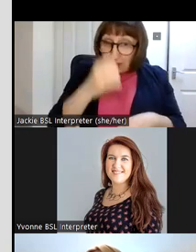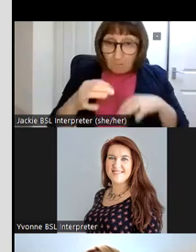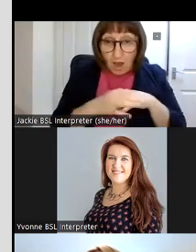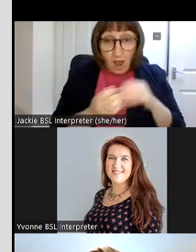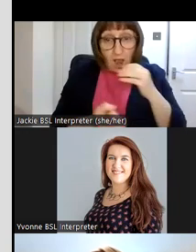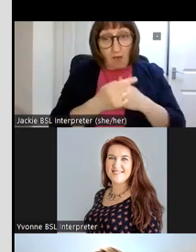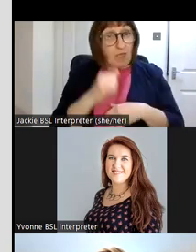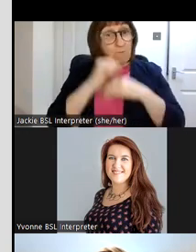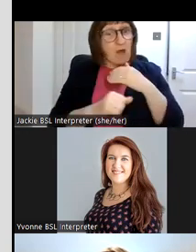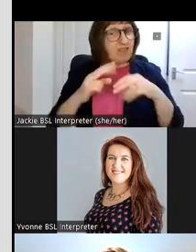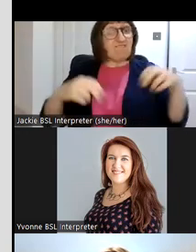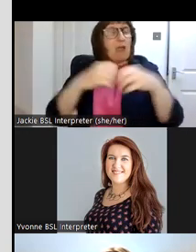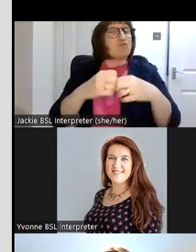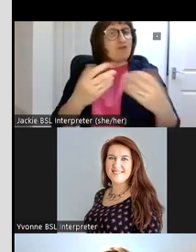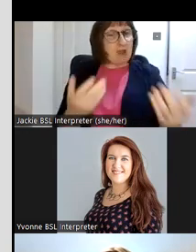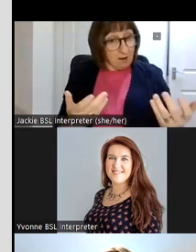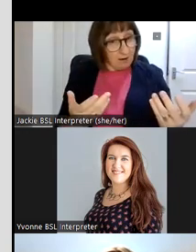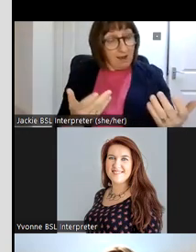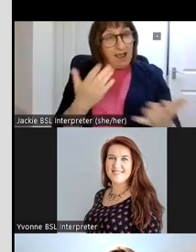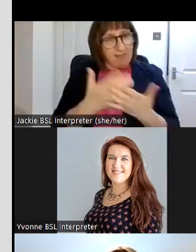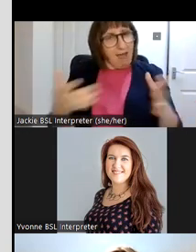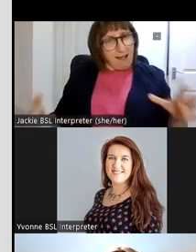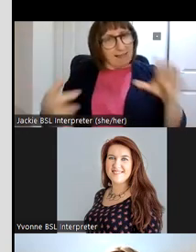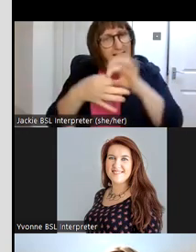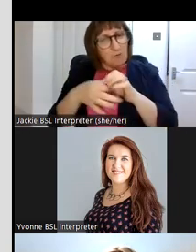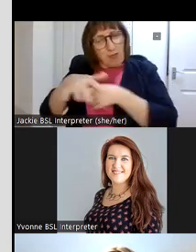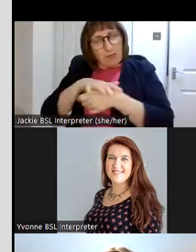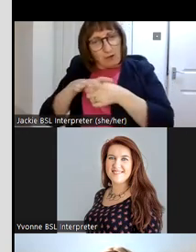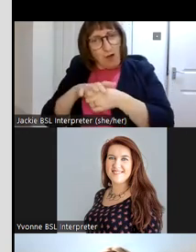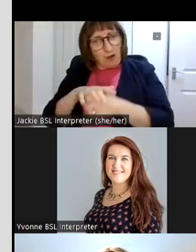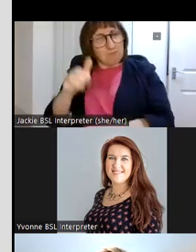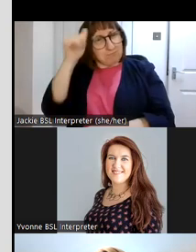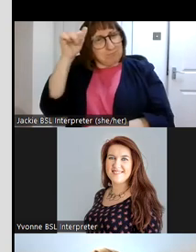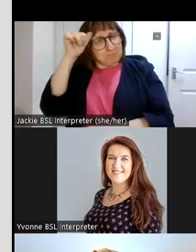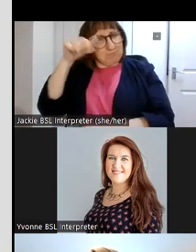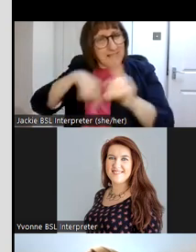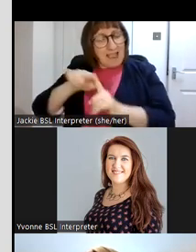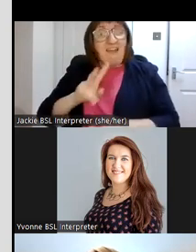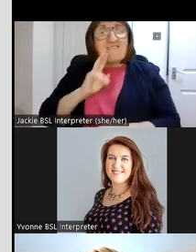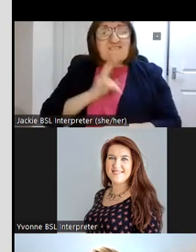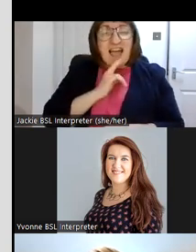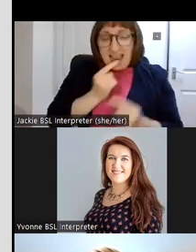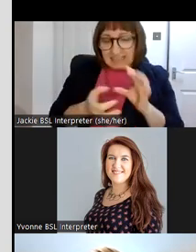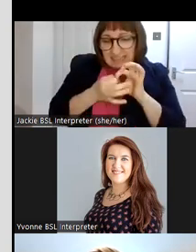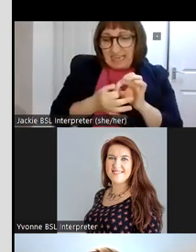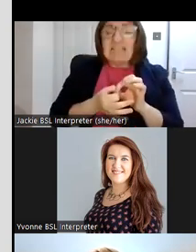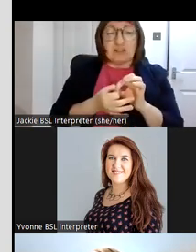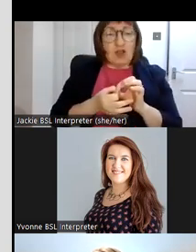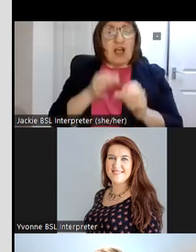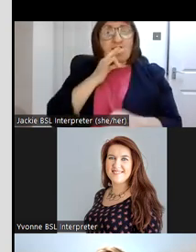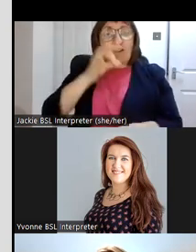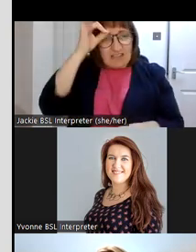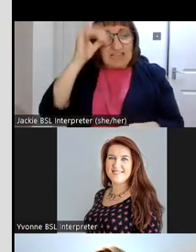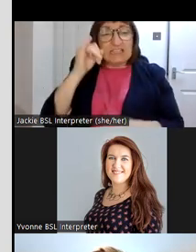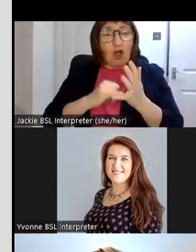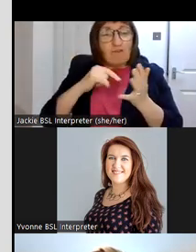in the month of february and this actually tied in with the local lore that uh on a friday nearest to the feast of saint ornia